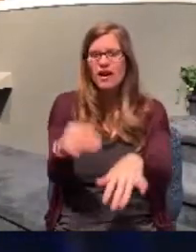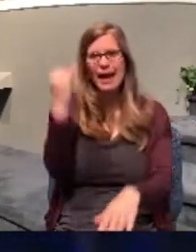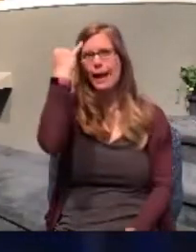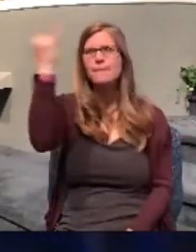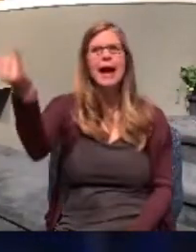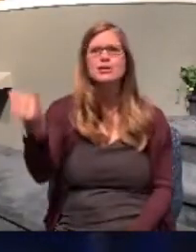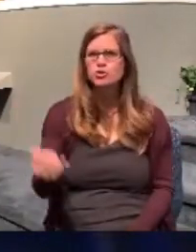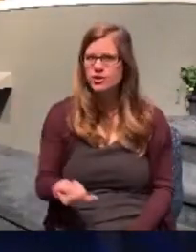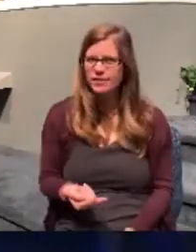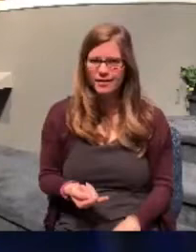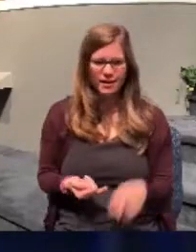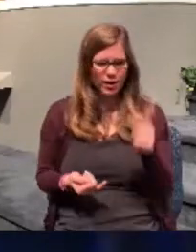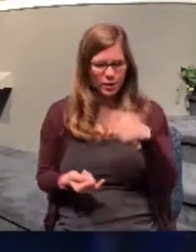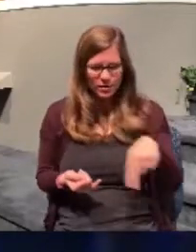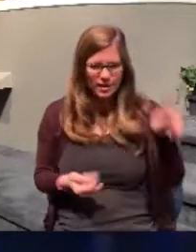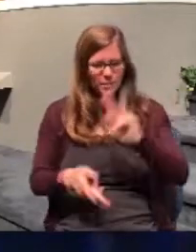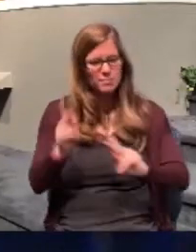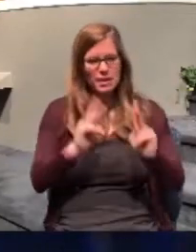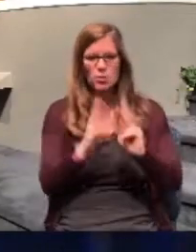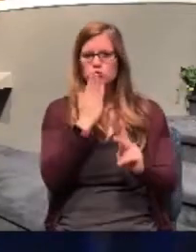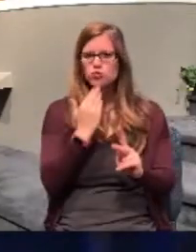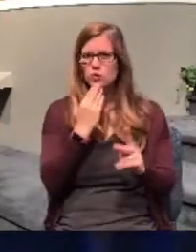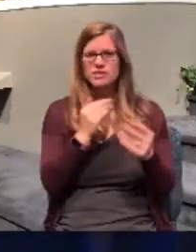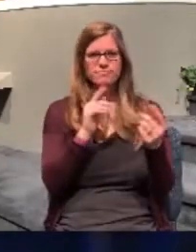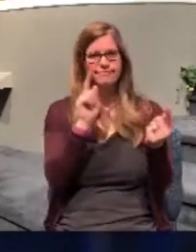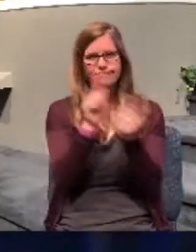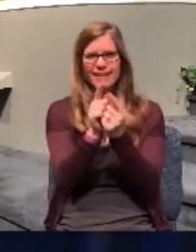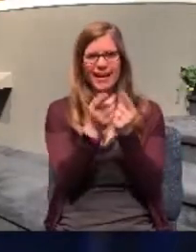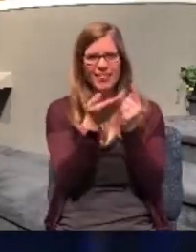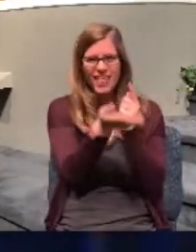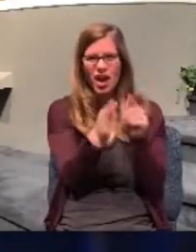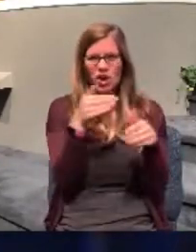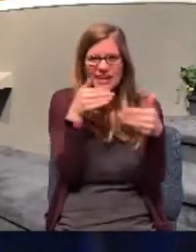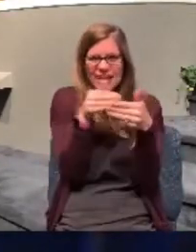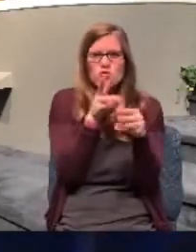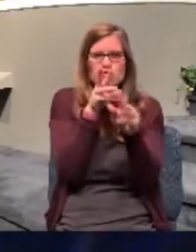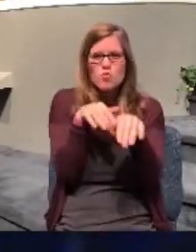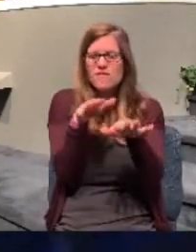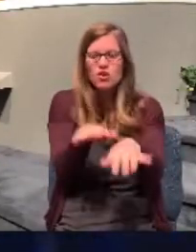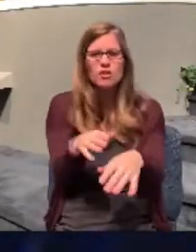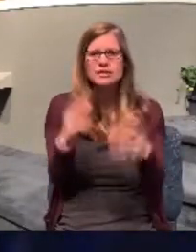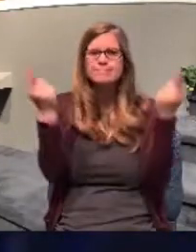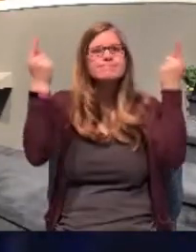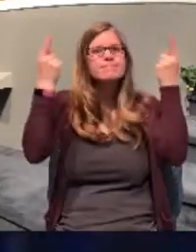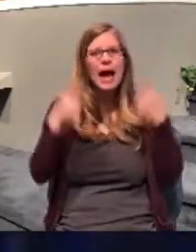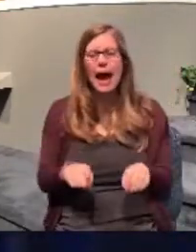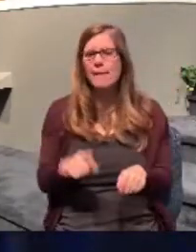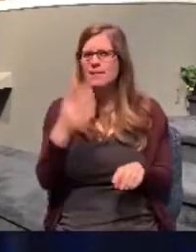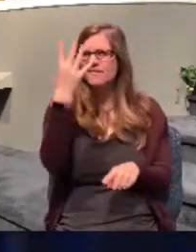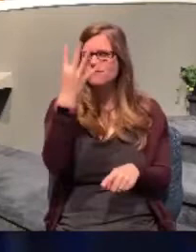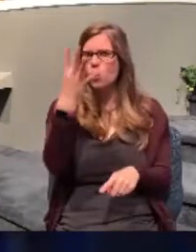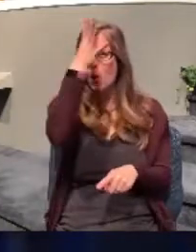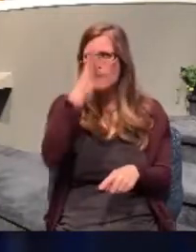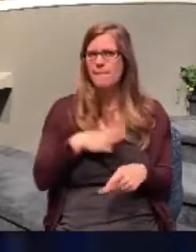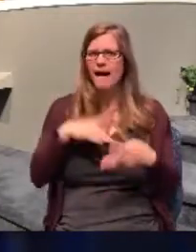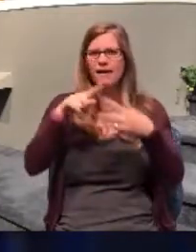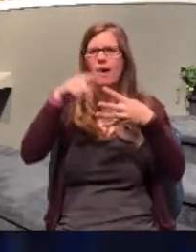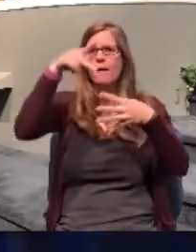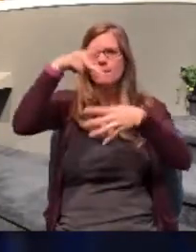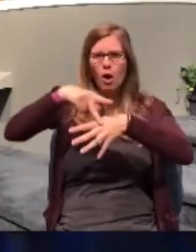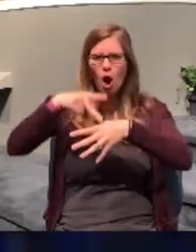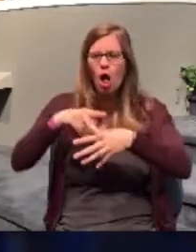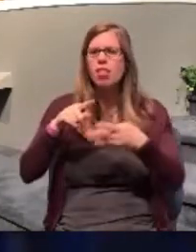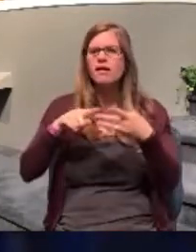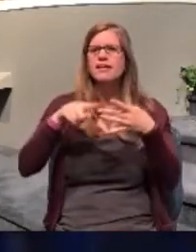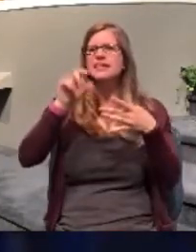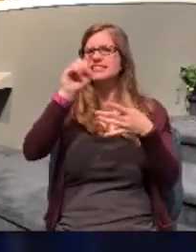They're down there meeting just like they always do on the Sabbath. And suddenly four strangers show up. Paul, Silas, and